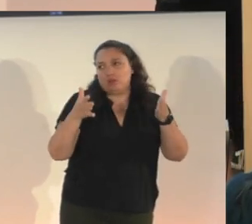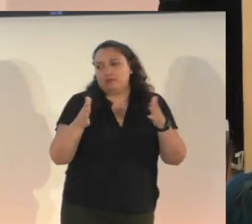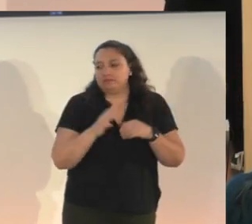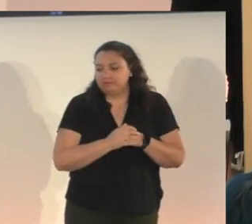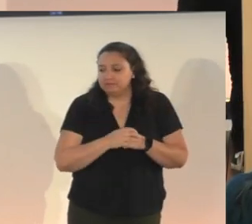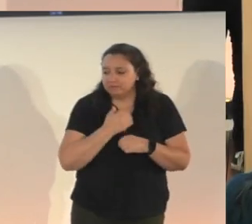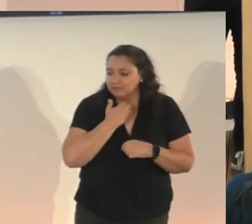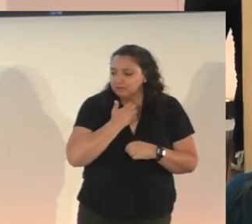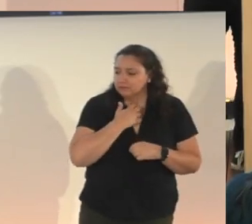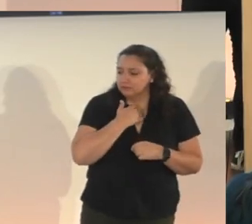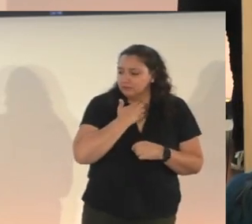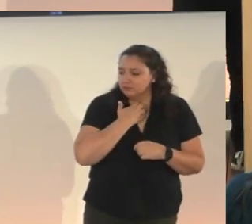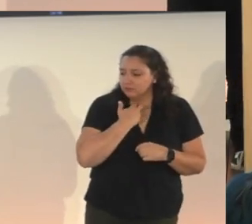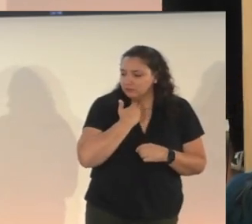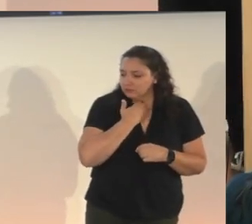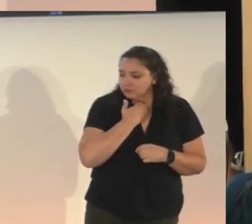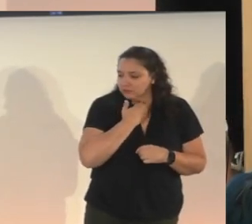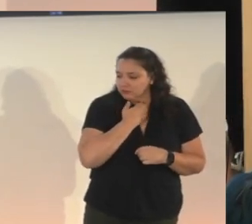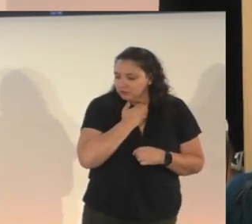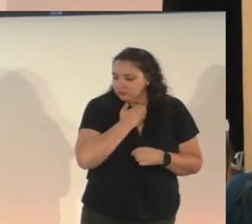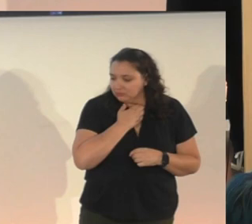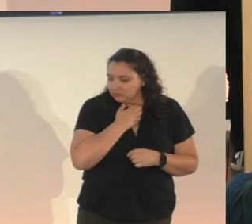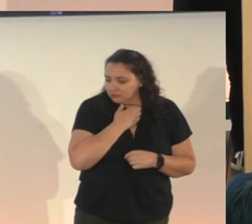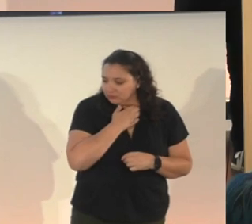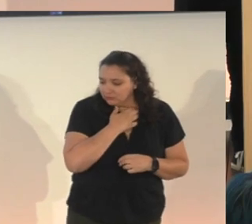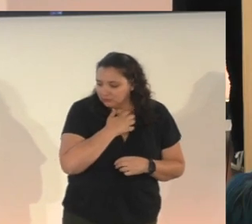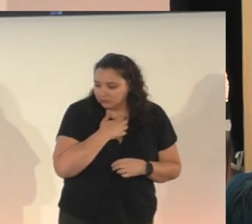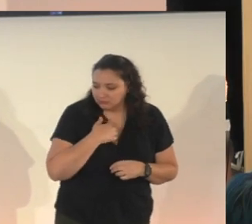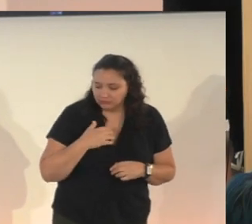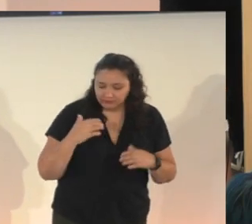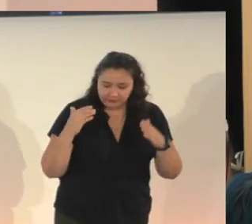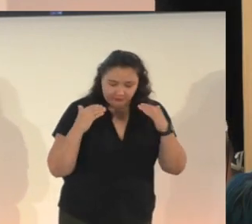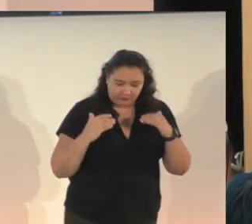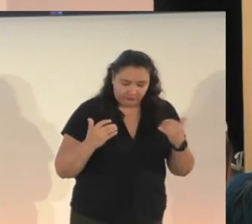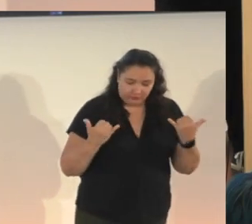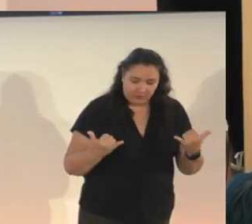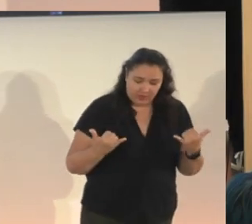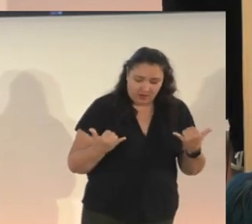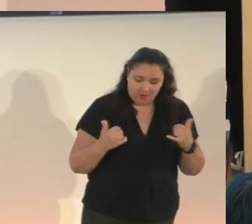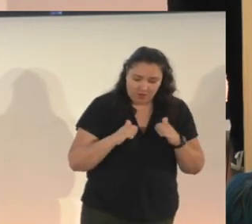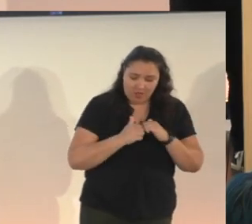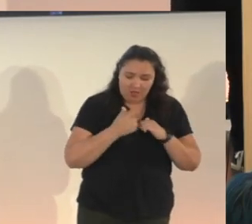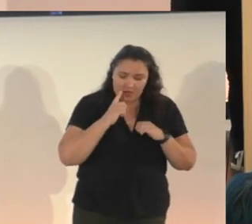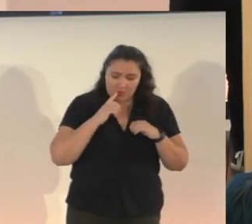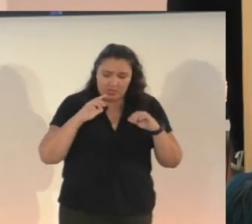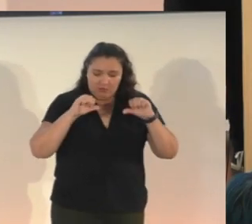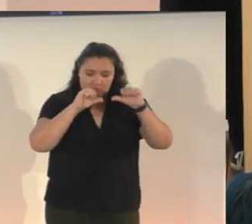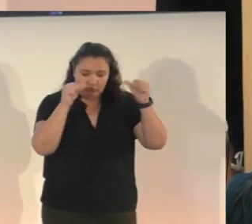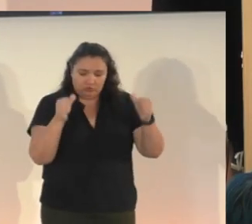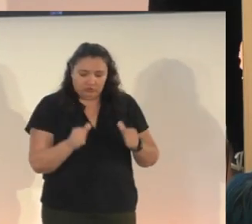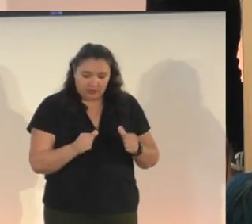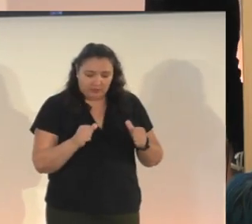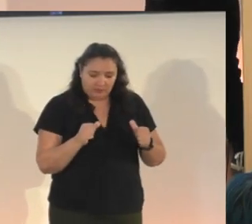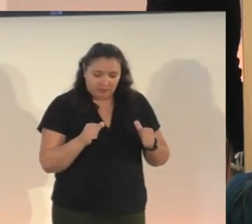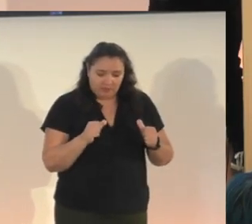So now we'll talk about the way we formatted our object descriptions. We have the name of the object read first followed